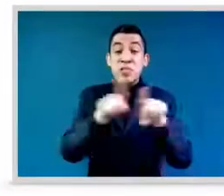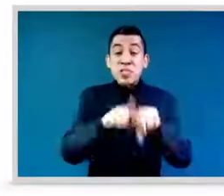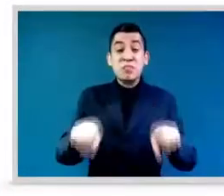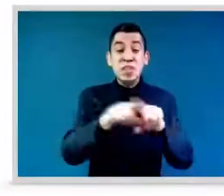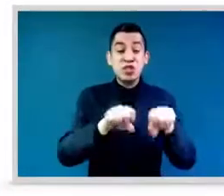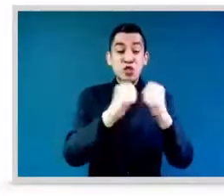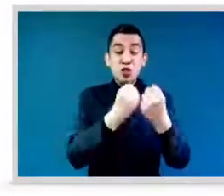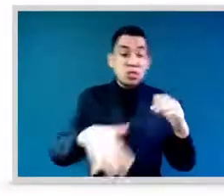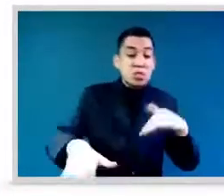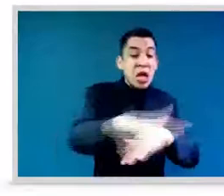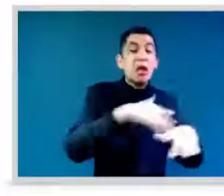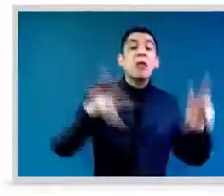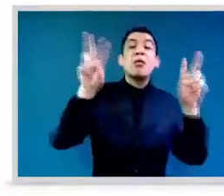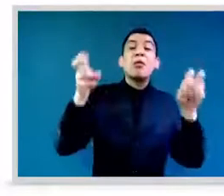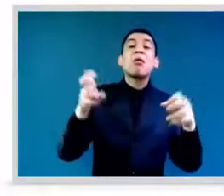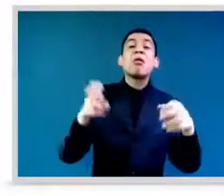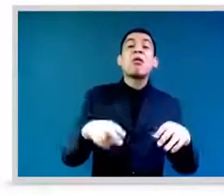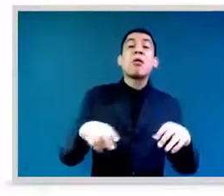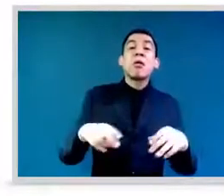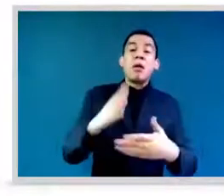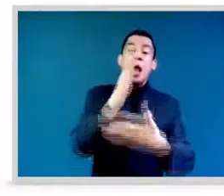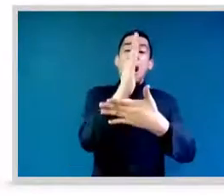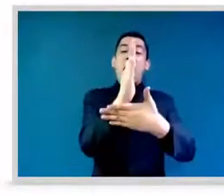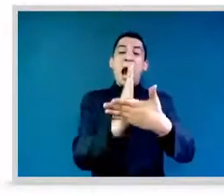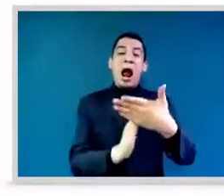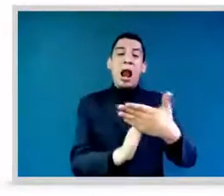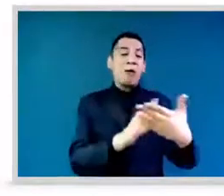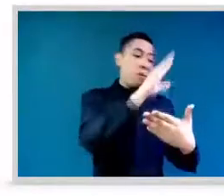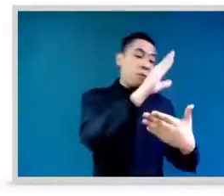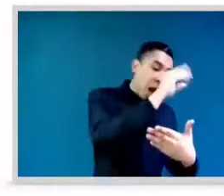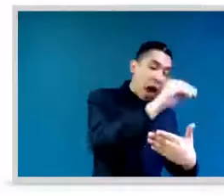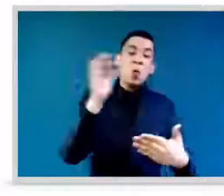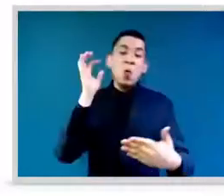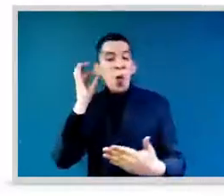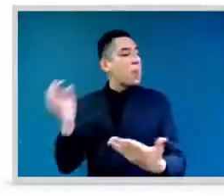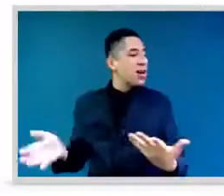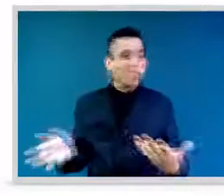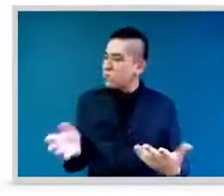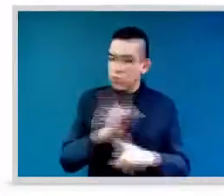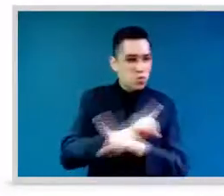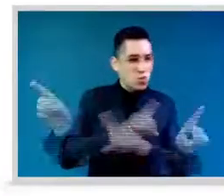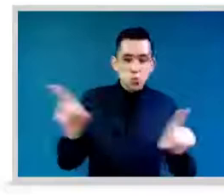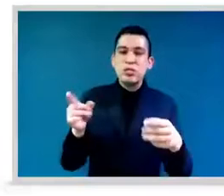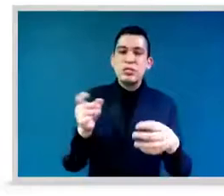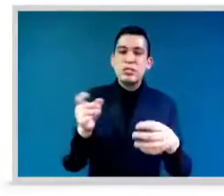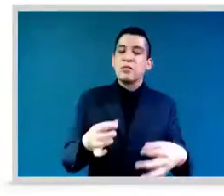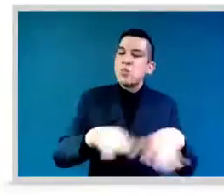that we are all women in the world, it's inútil, it's very little eficiente for a society that we don't be